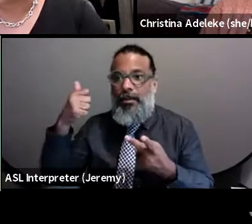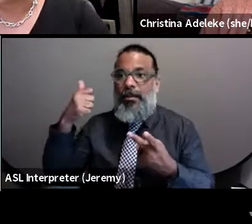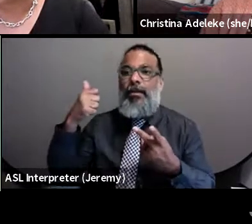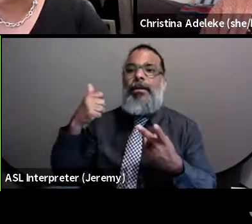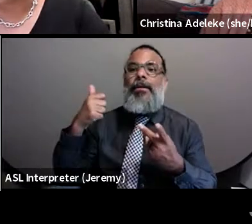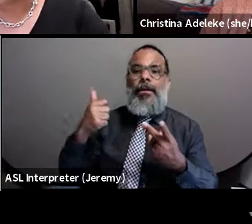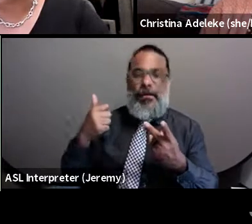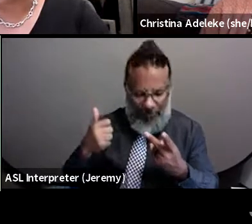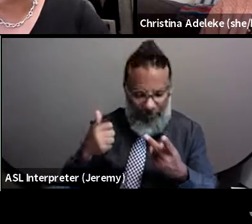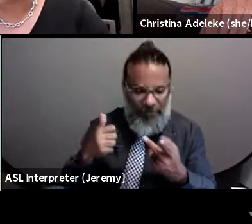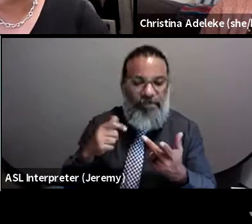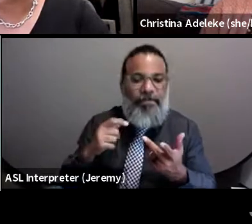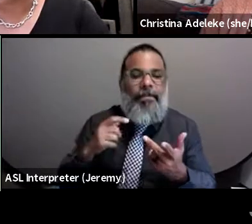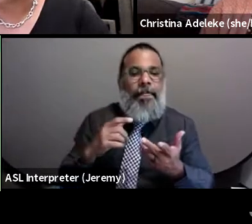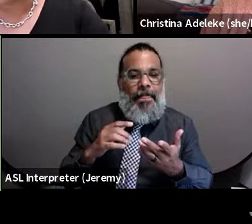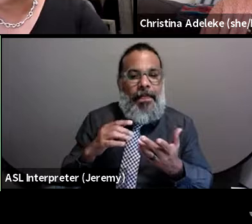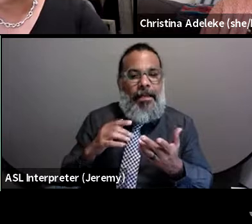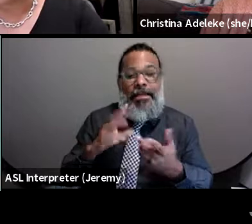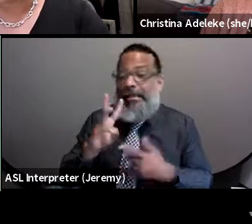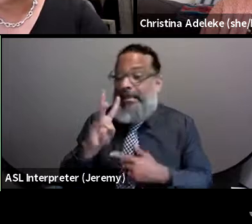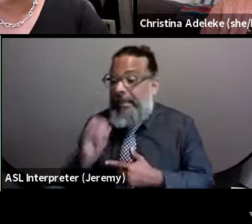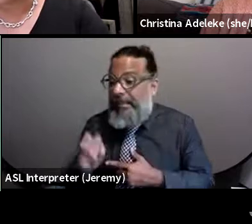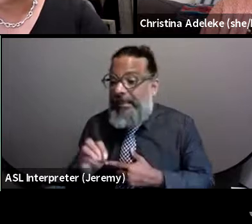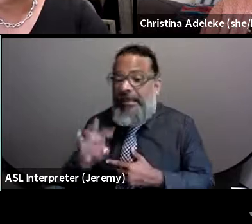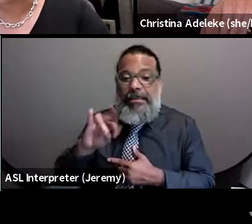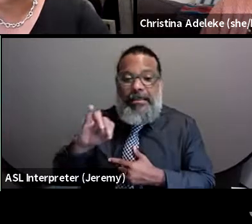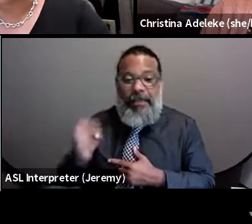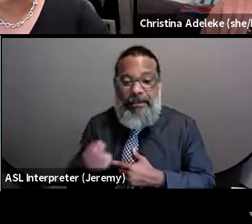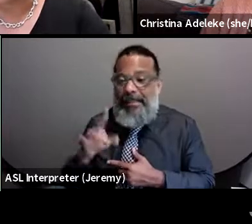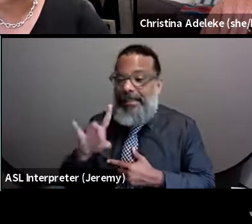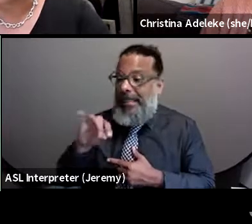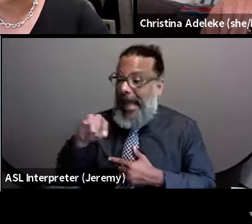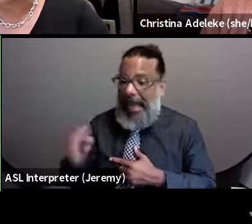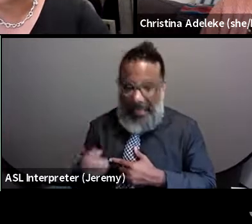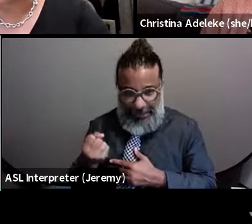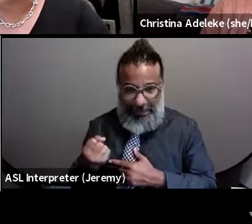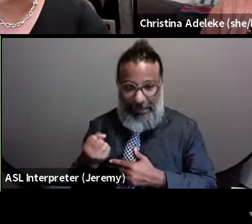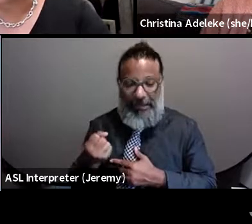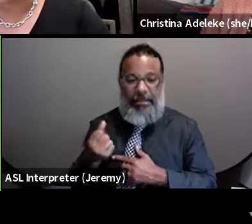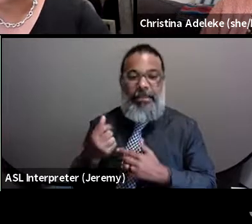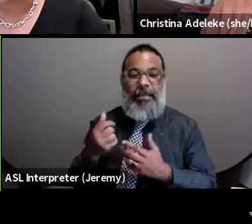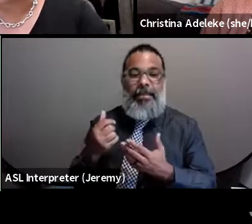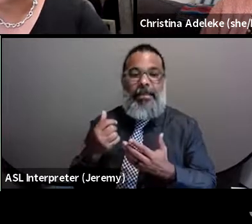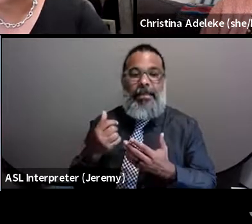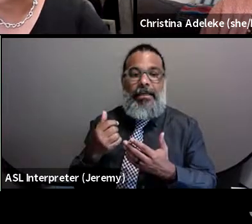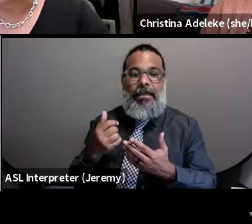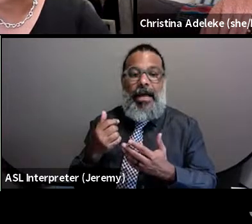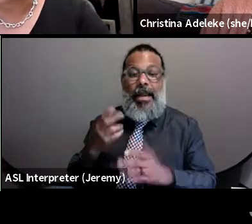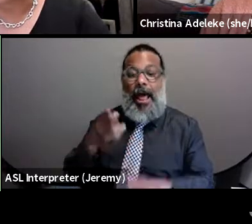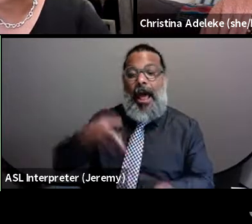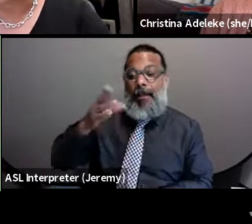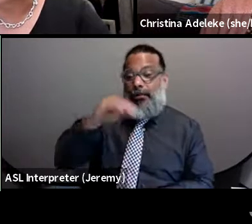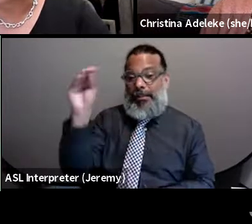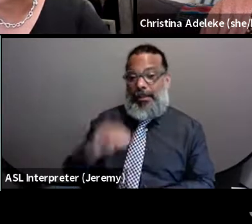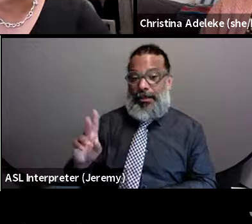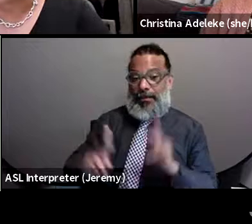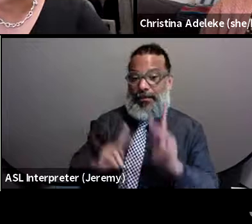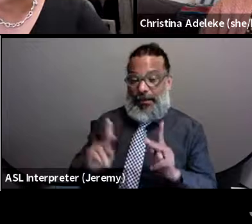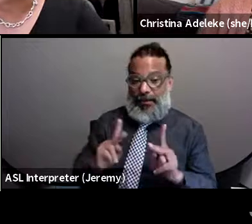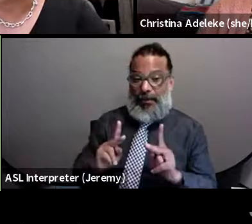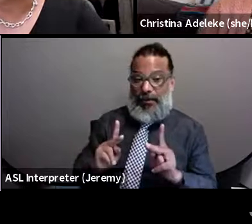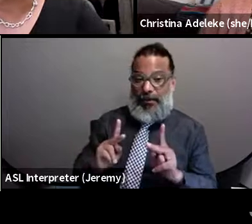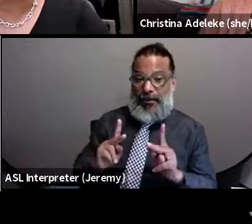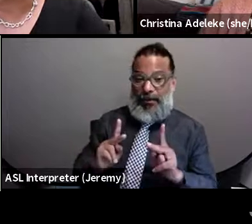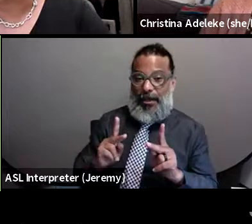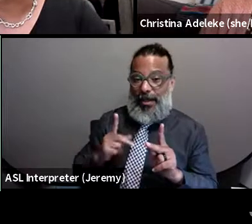in their 60s, 70s, 80s, and, you know, and, you know, a high percentage of people that just did that have